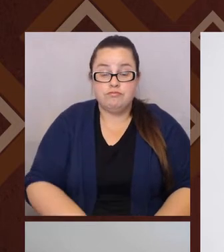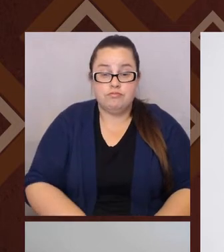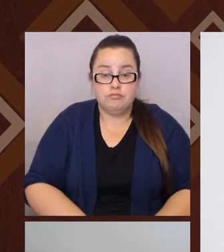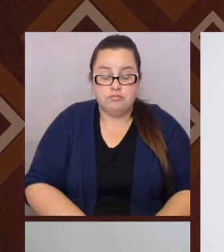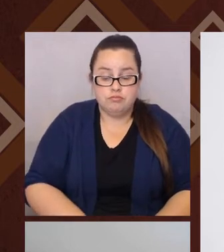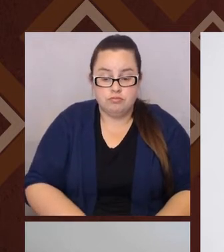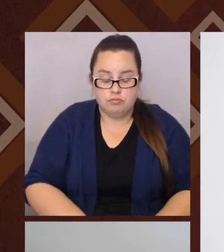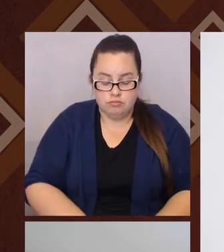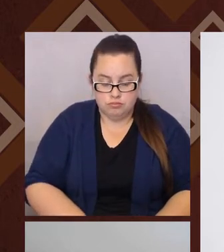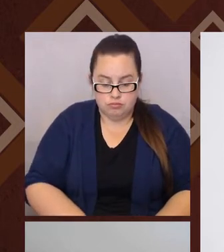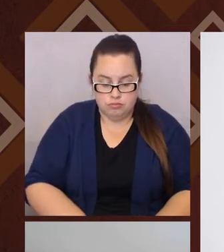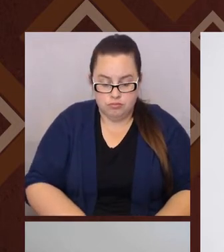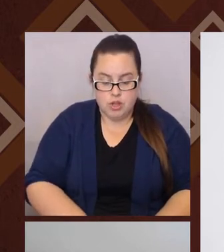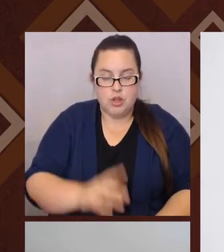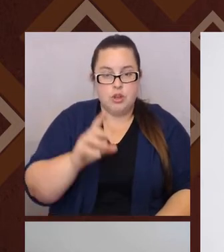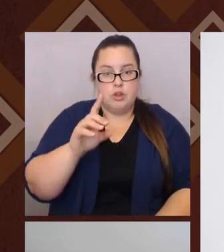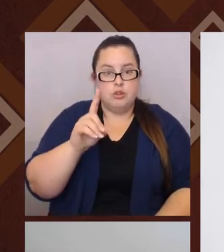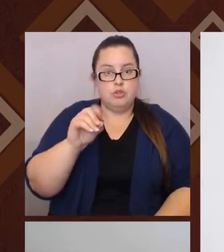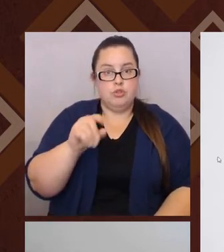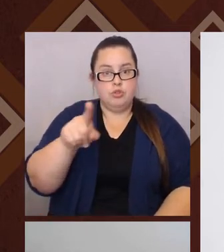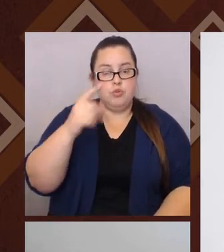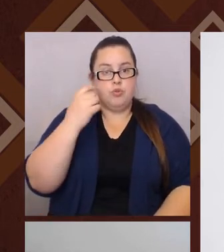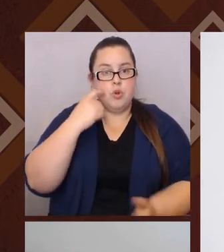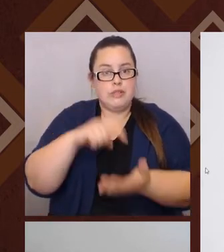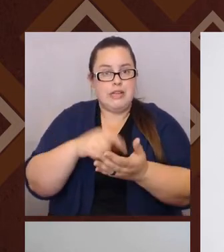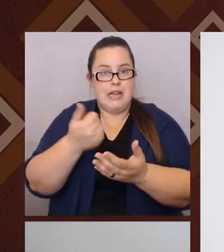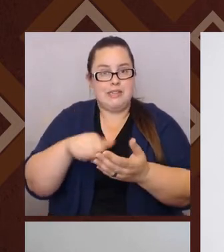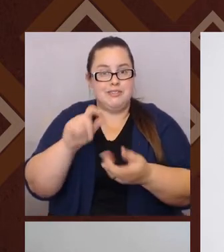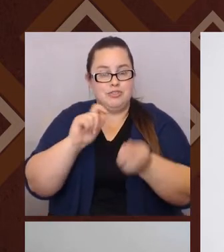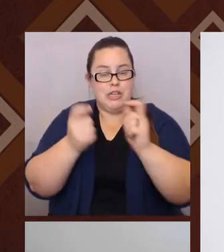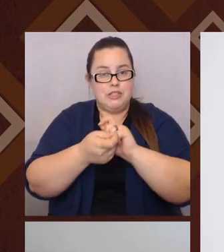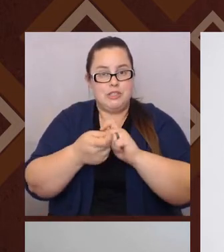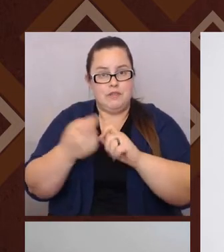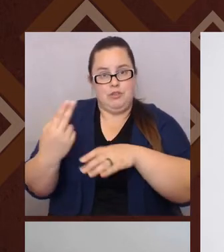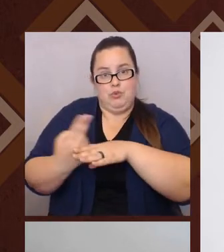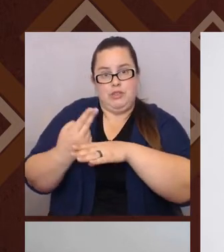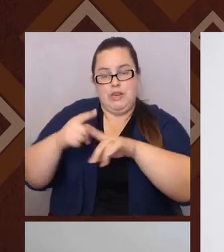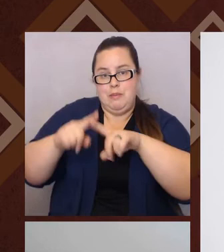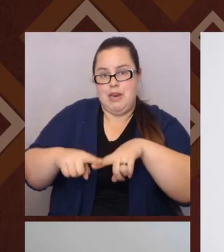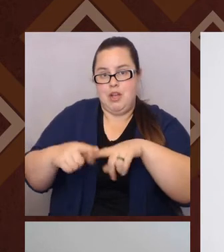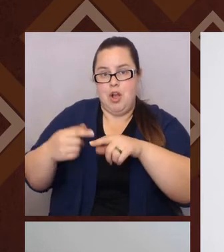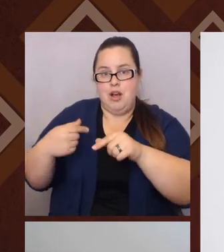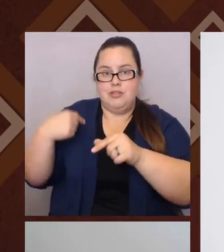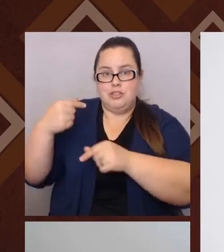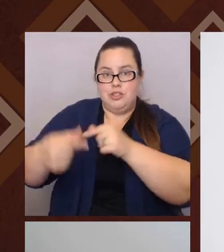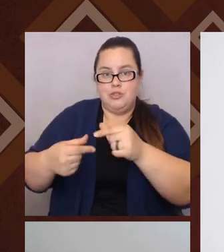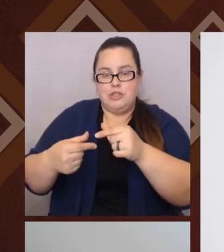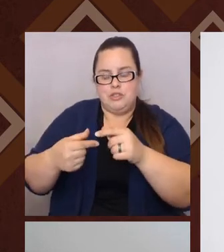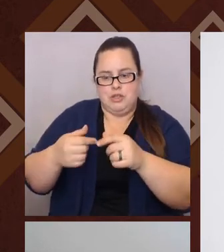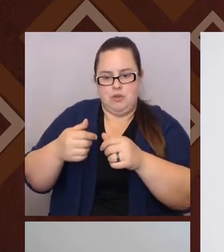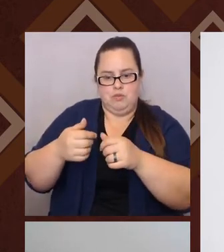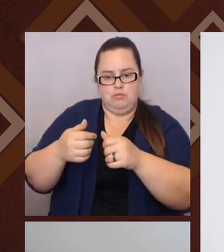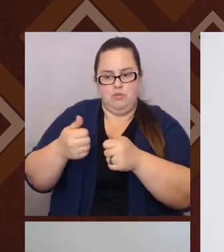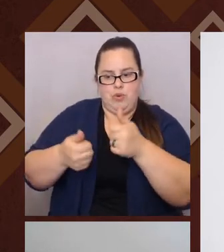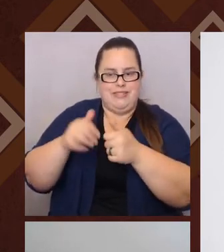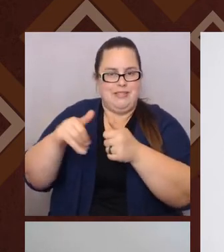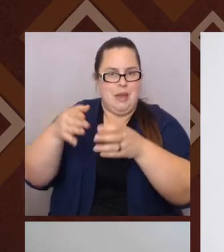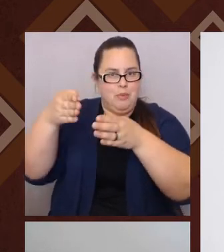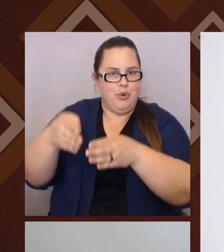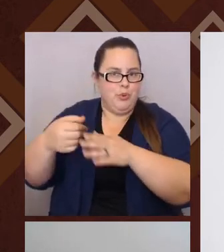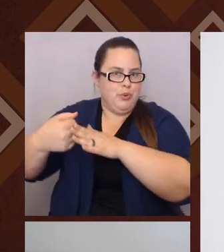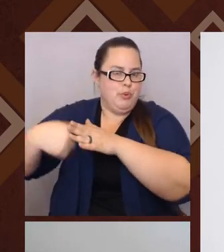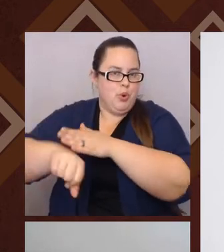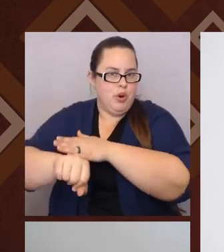go for notice any change of usage depending on the generation into which the individual was born?